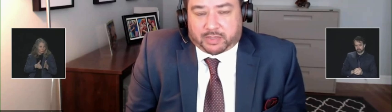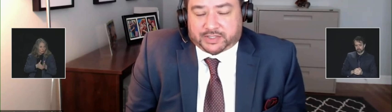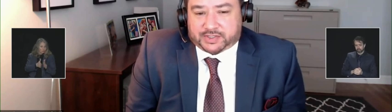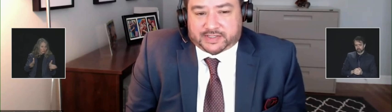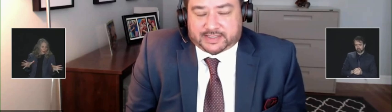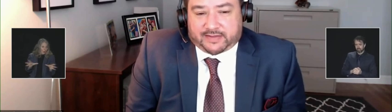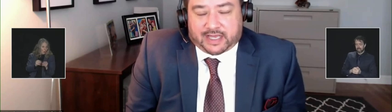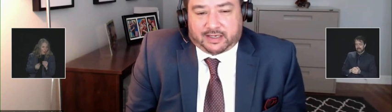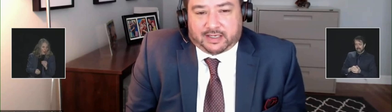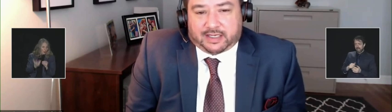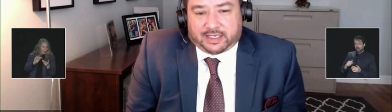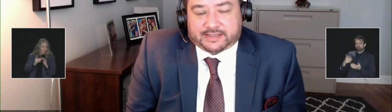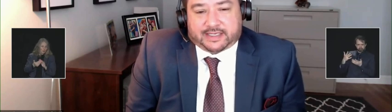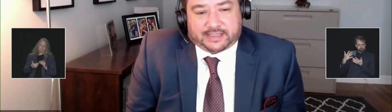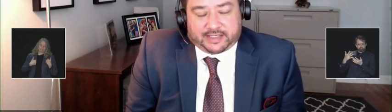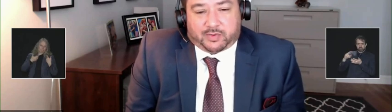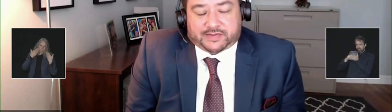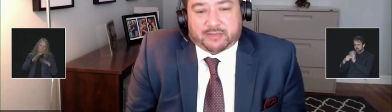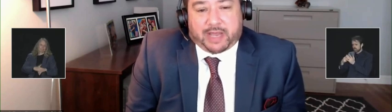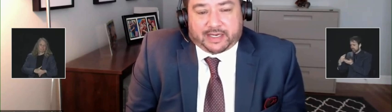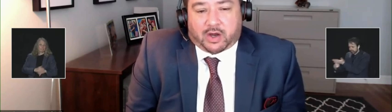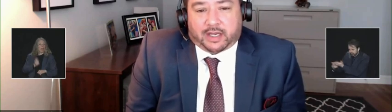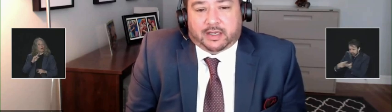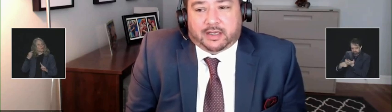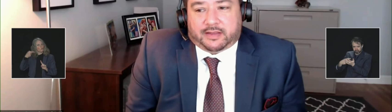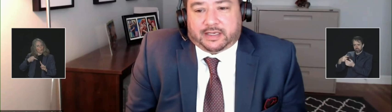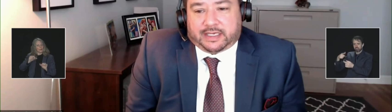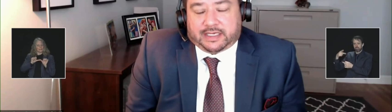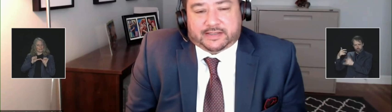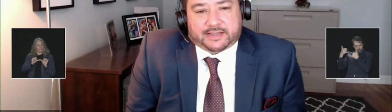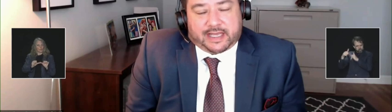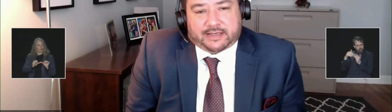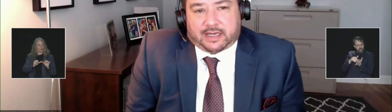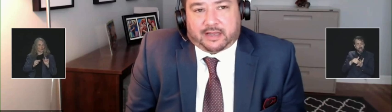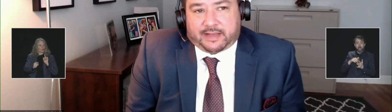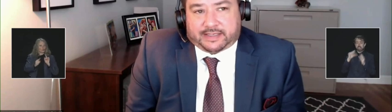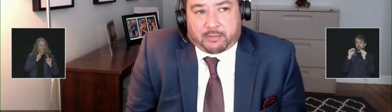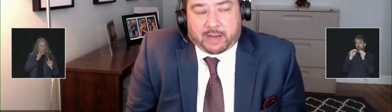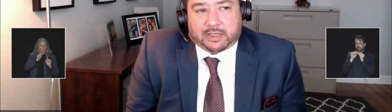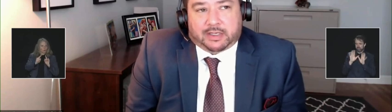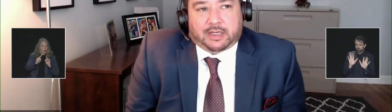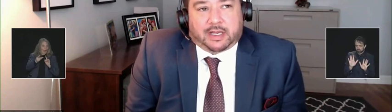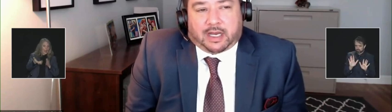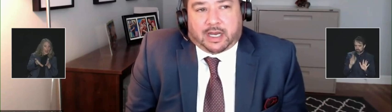just to say that it is continuous depending on the needs that come up